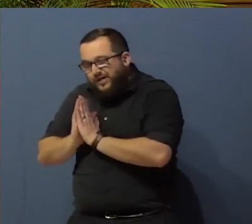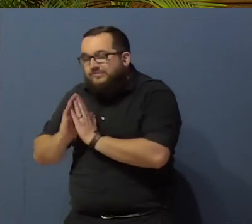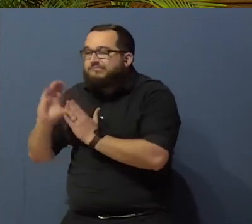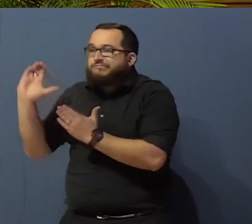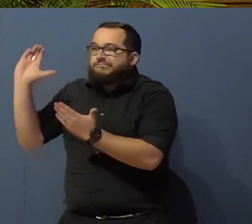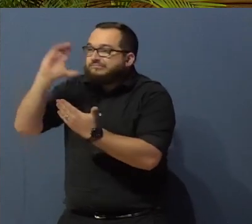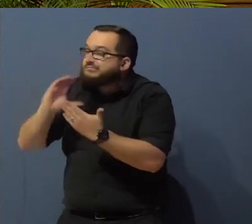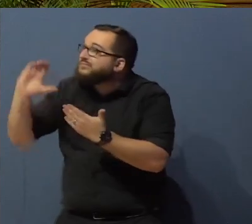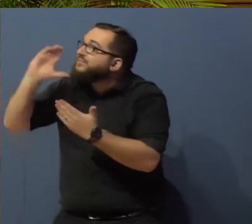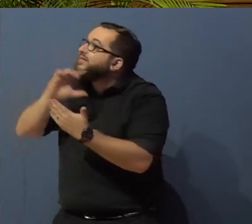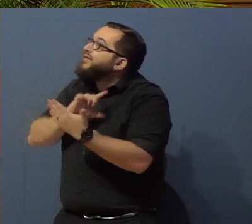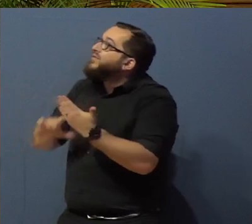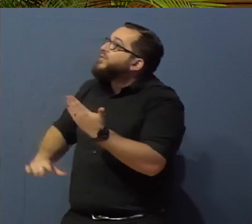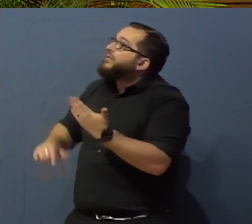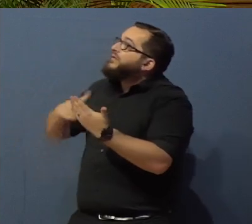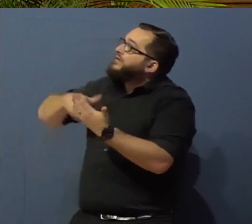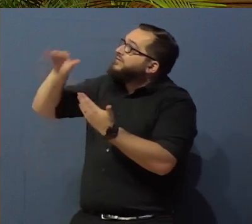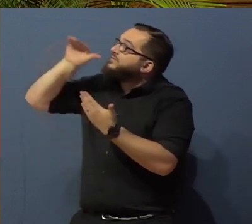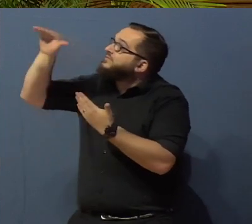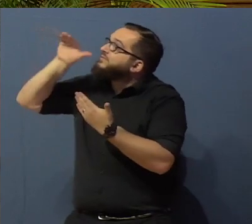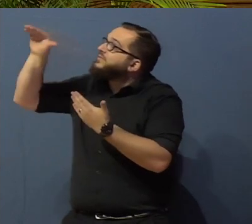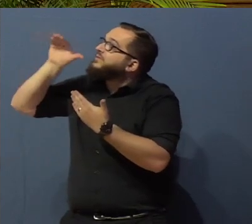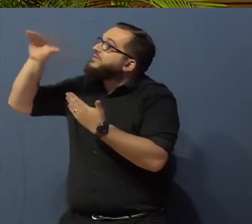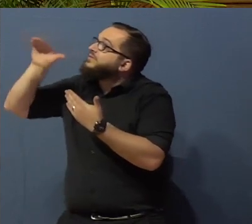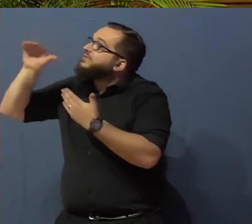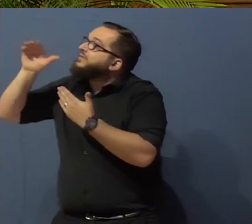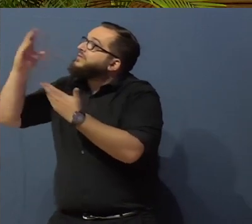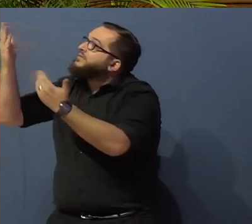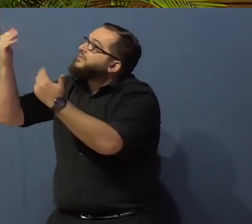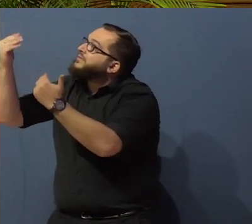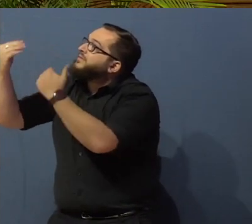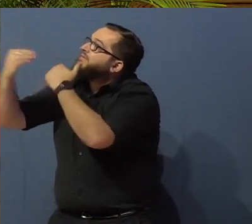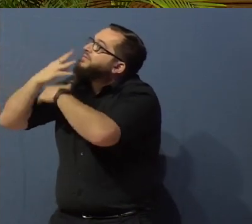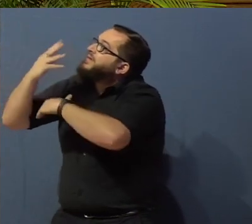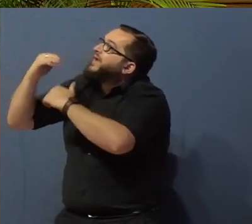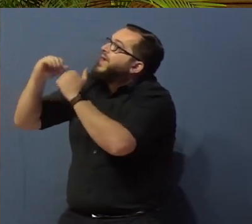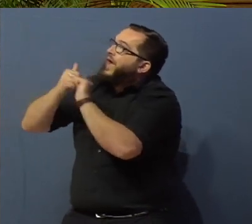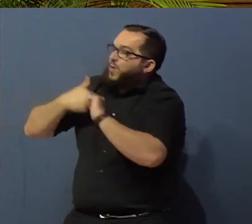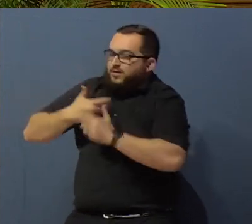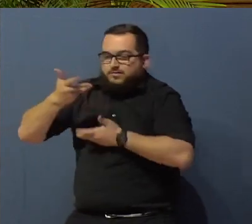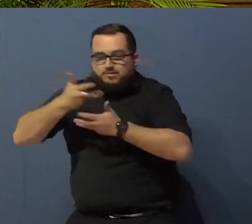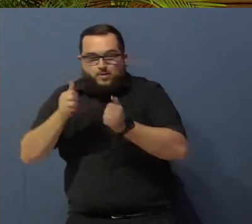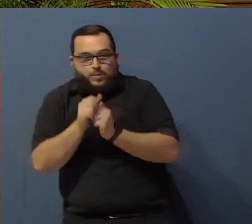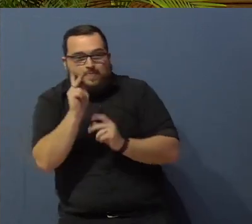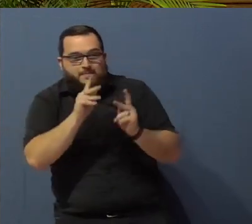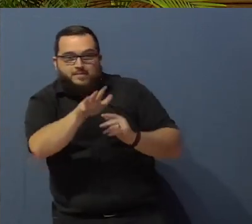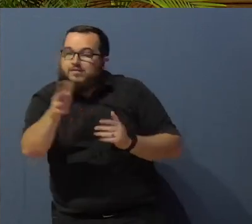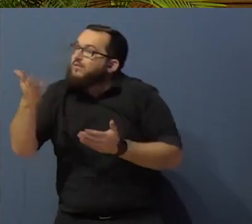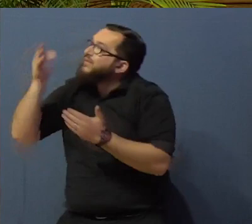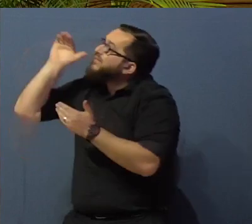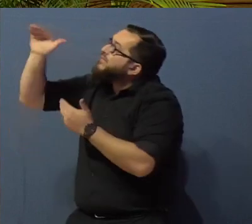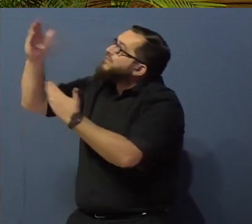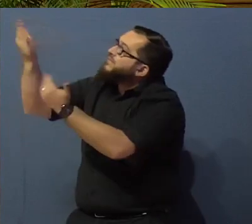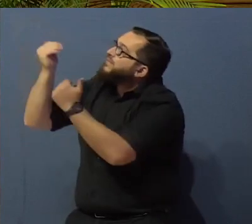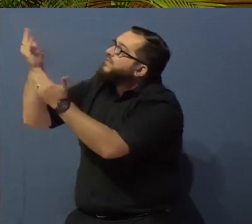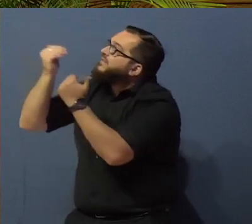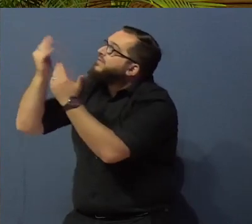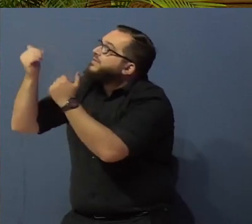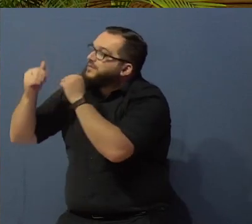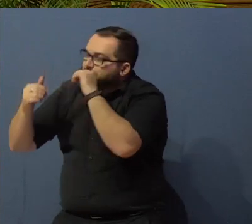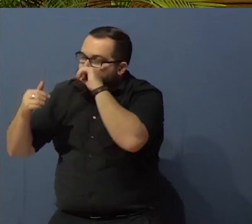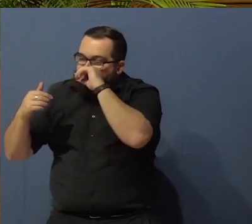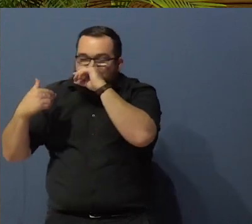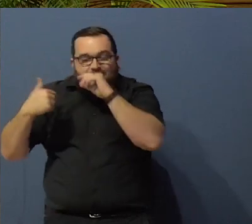sought the Lord to give me advice on how to better be able to interact with people and be employed. And I also had